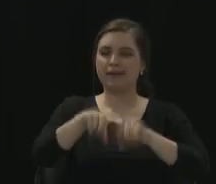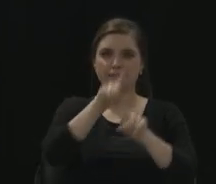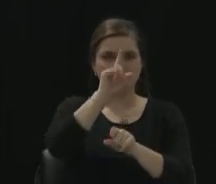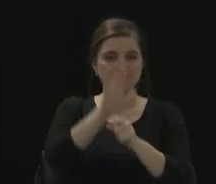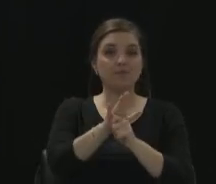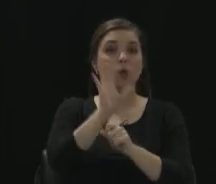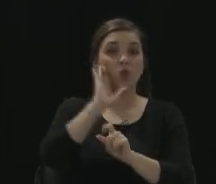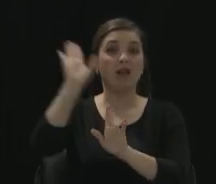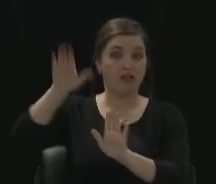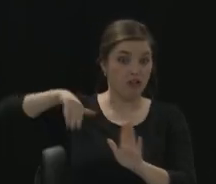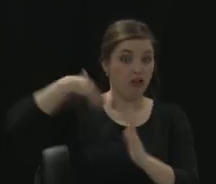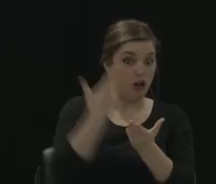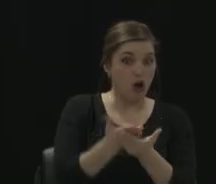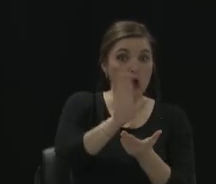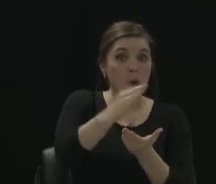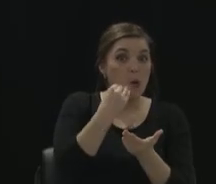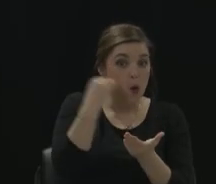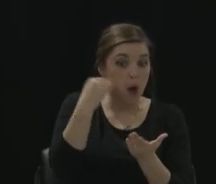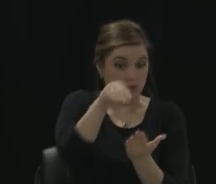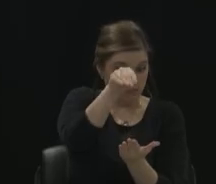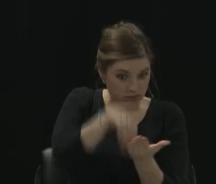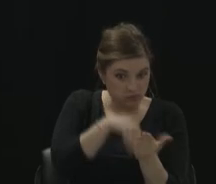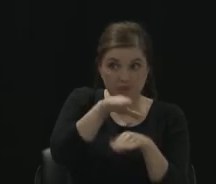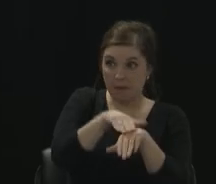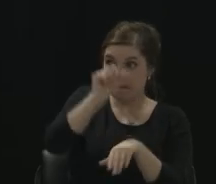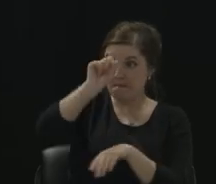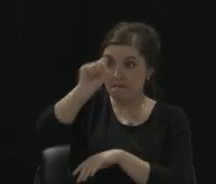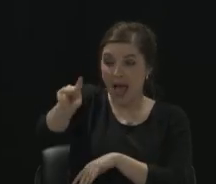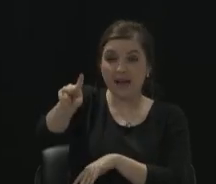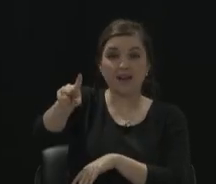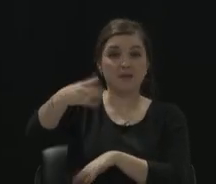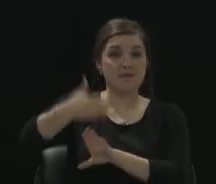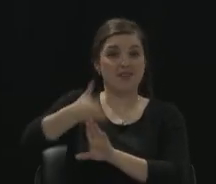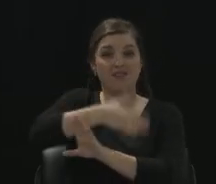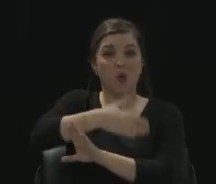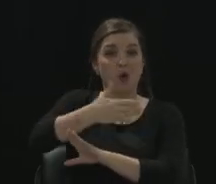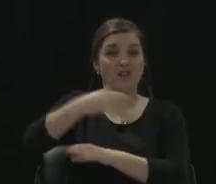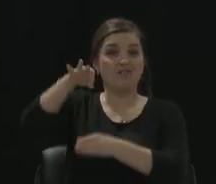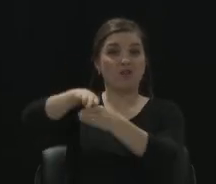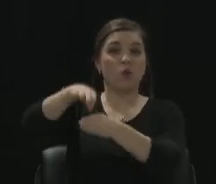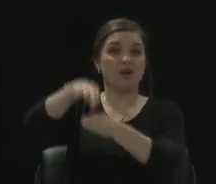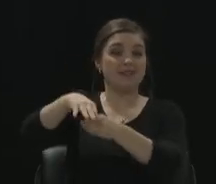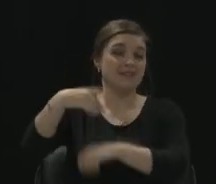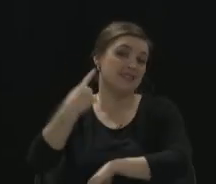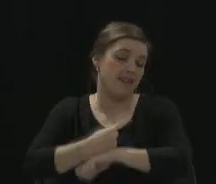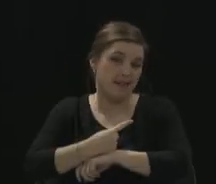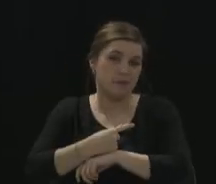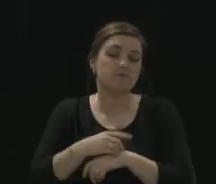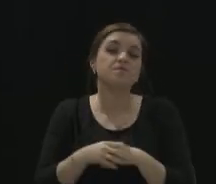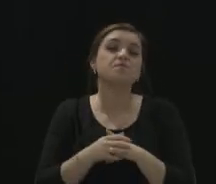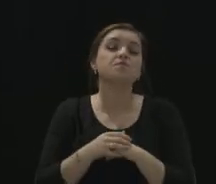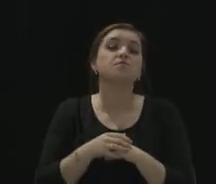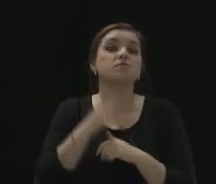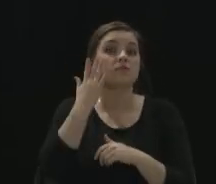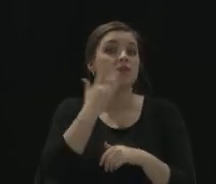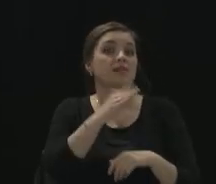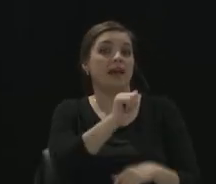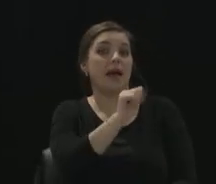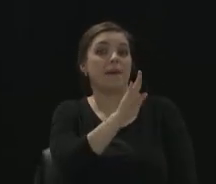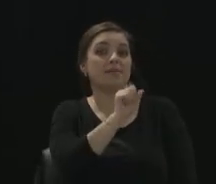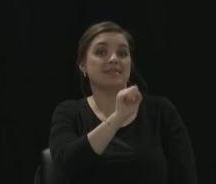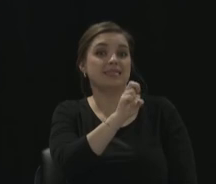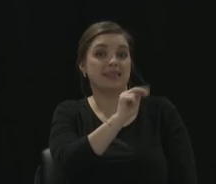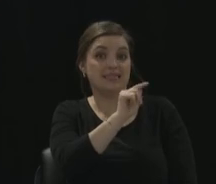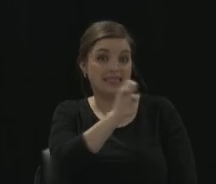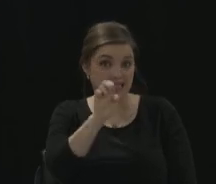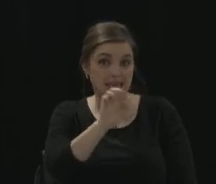before voting. Because on the absentee ballots, you have to return it postmarked on the